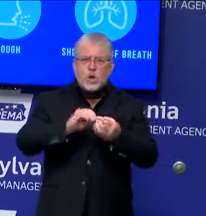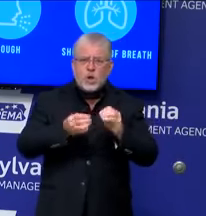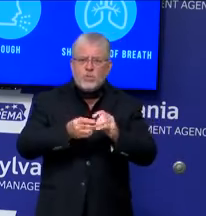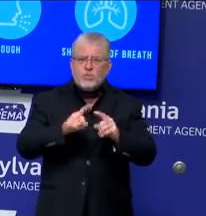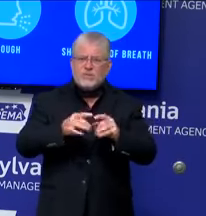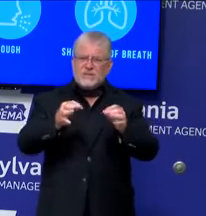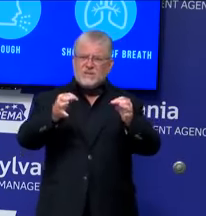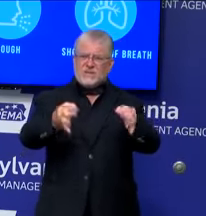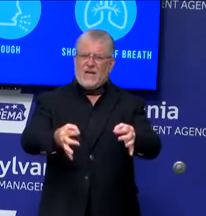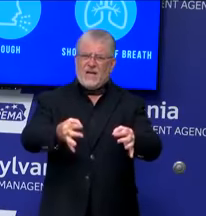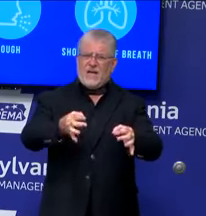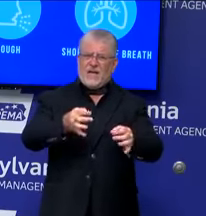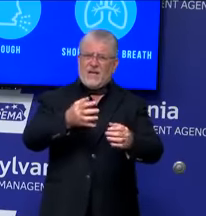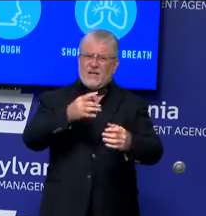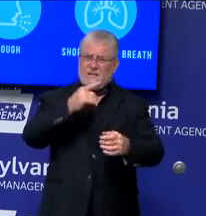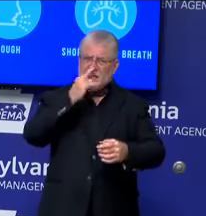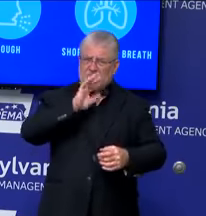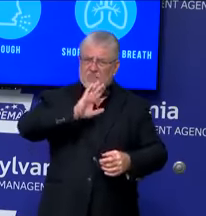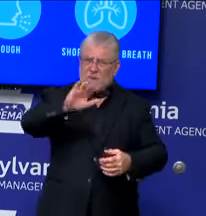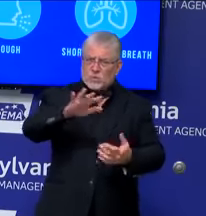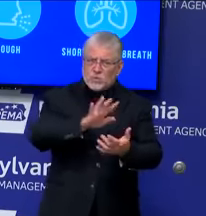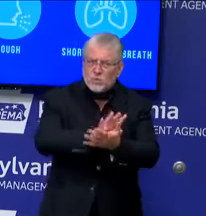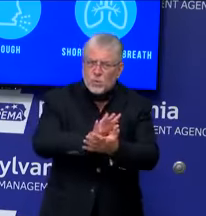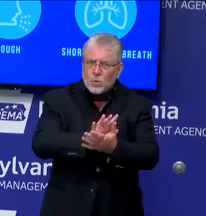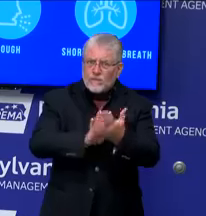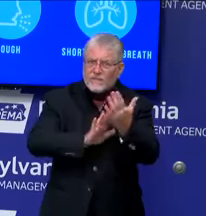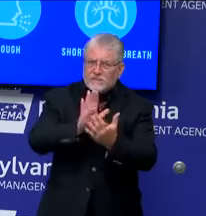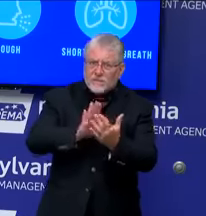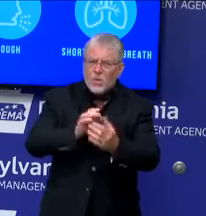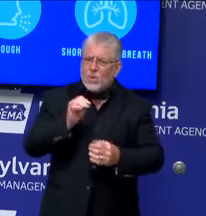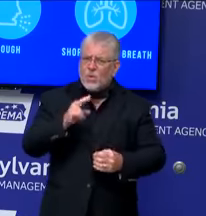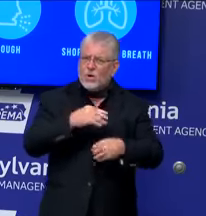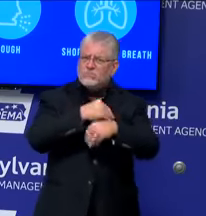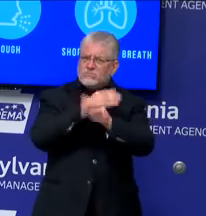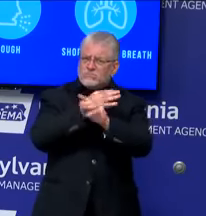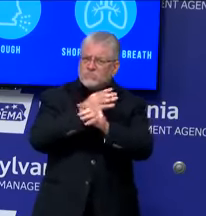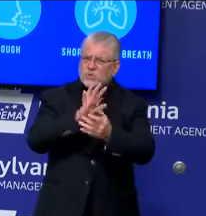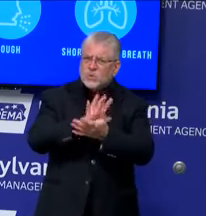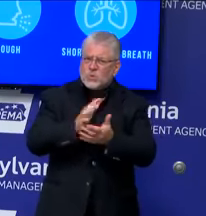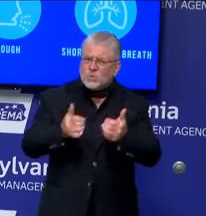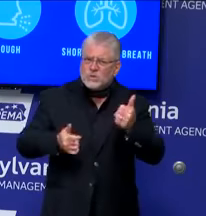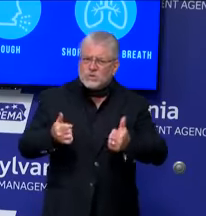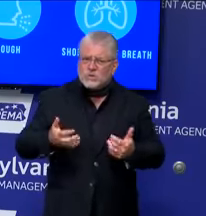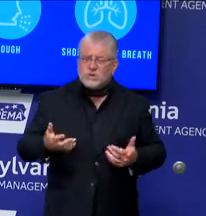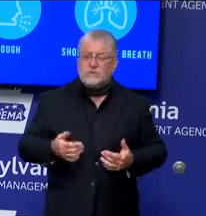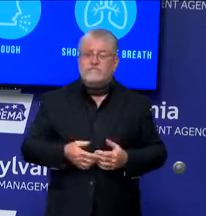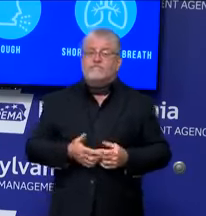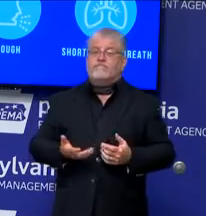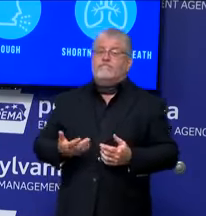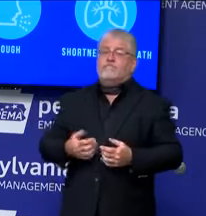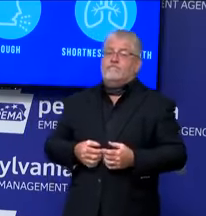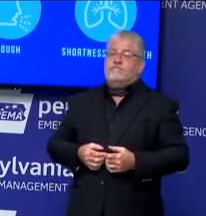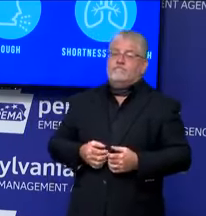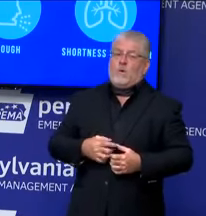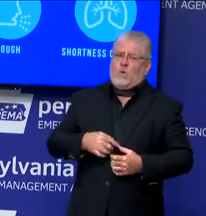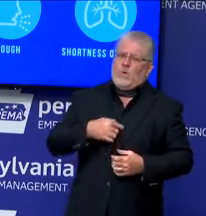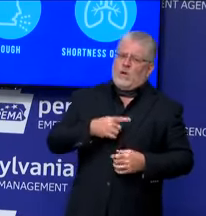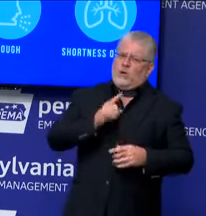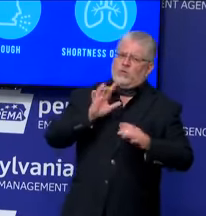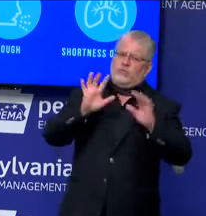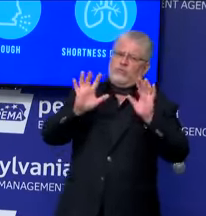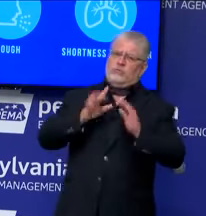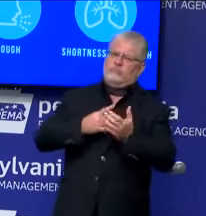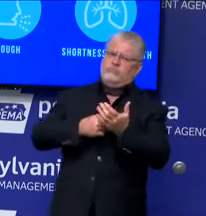with many stakeholders in education. So this is a collaboration with our partners, the Pennsylvania Department of